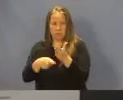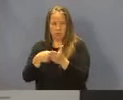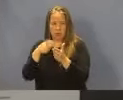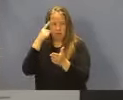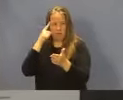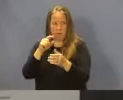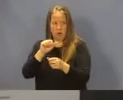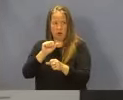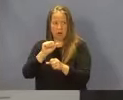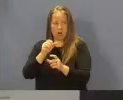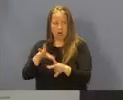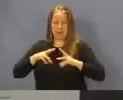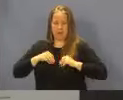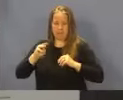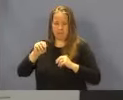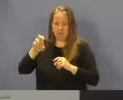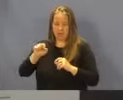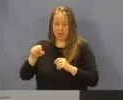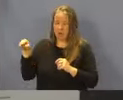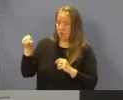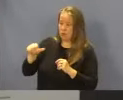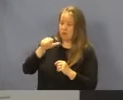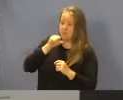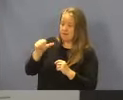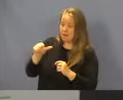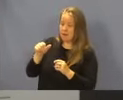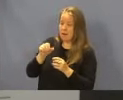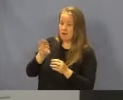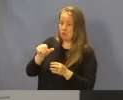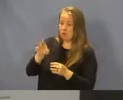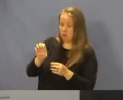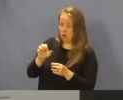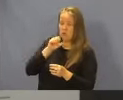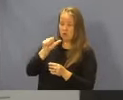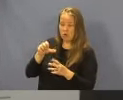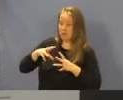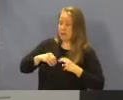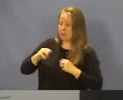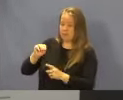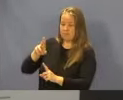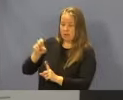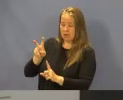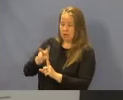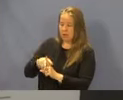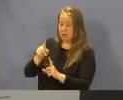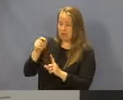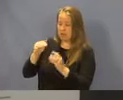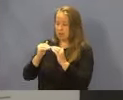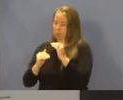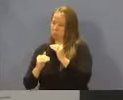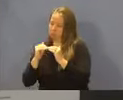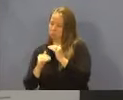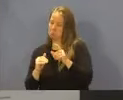assignments. Reimbursement rates for non-par providers do not accept Medicare assignments are slightly lower.